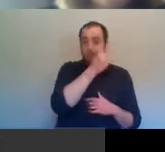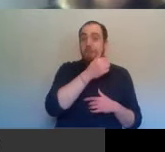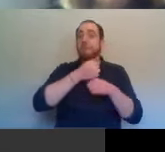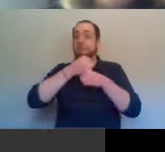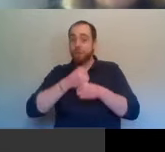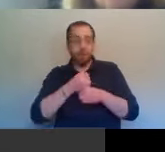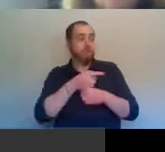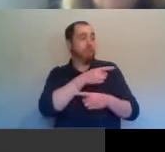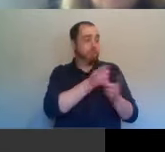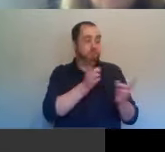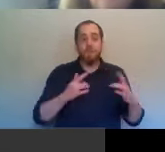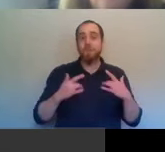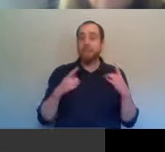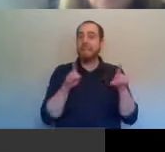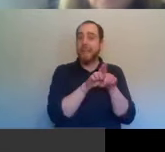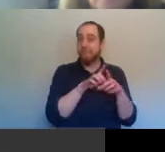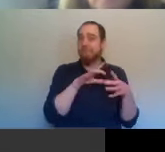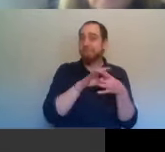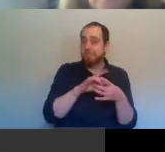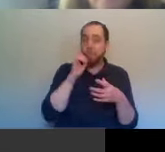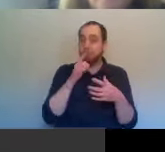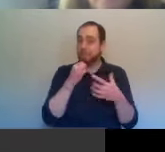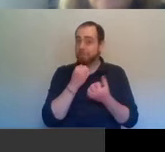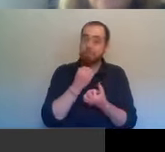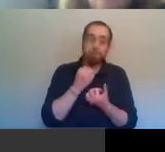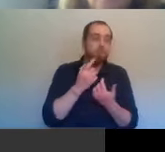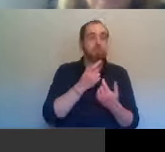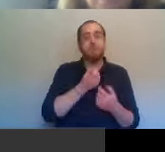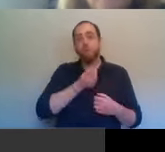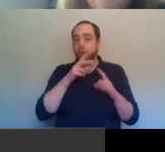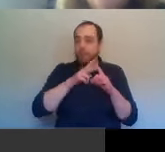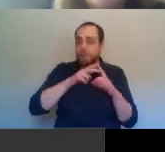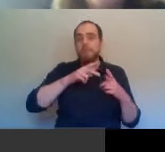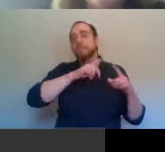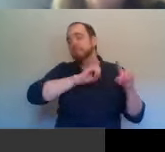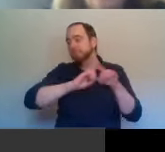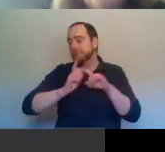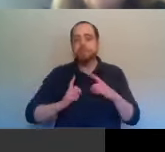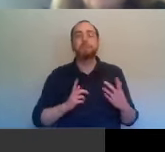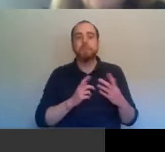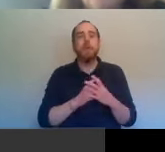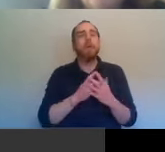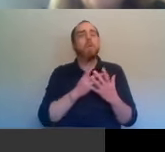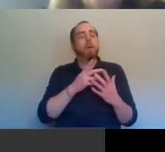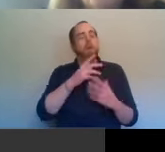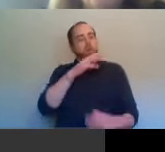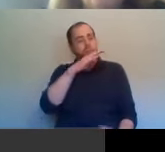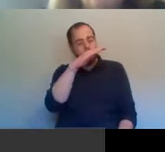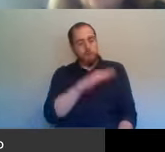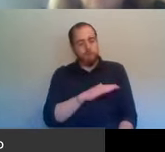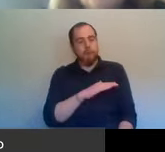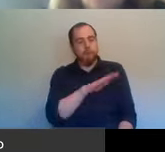But I think there is a specific factor in the Republic that when they, there